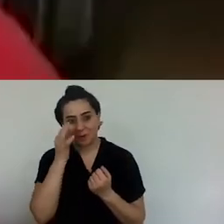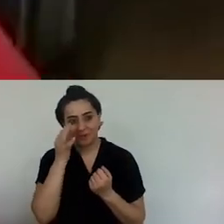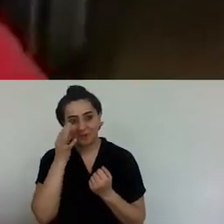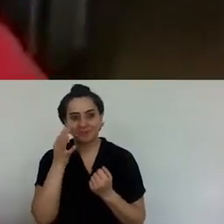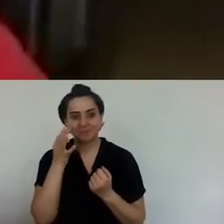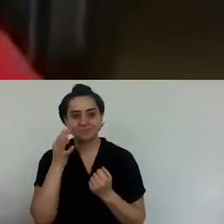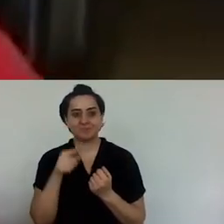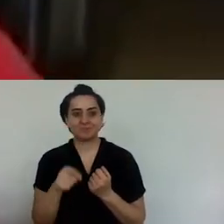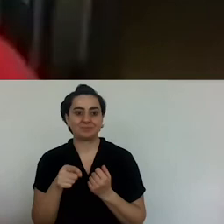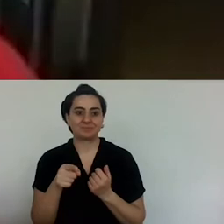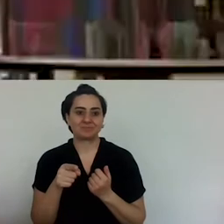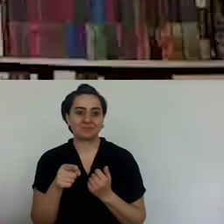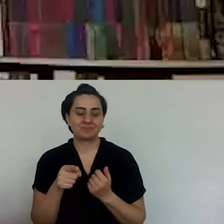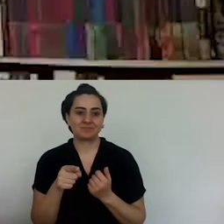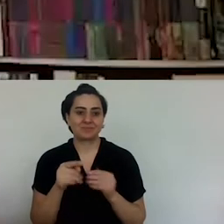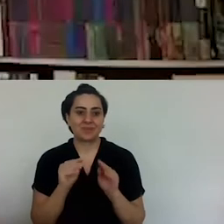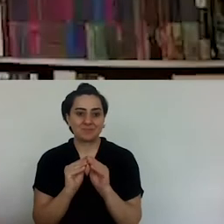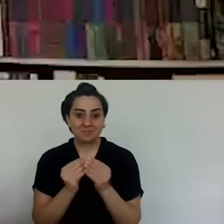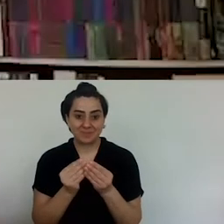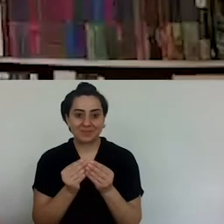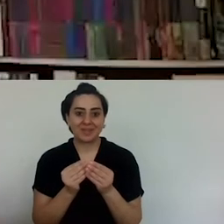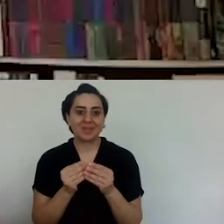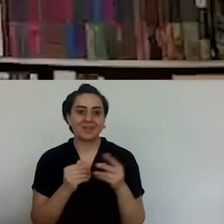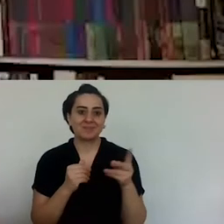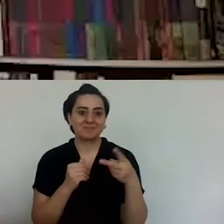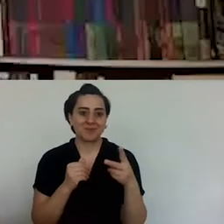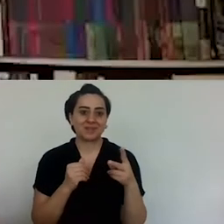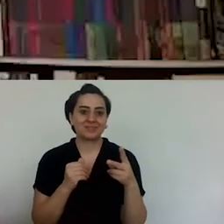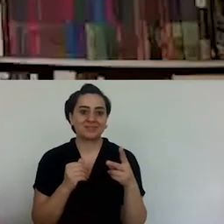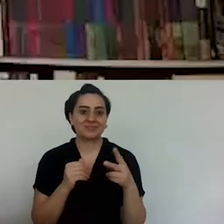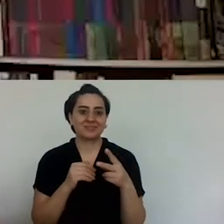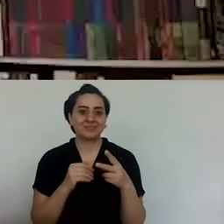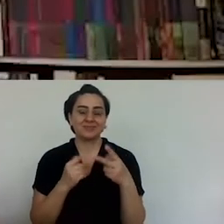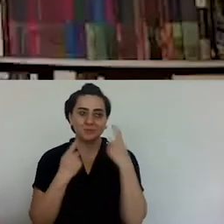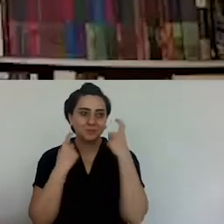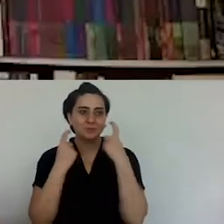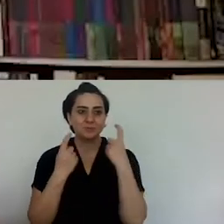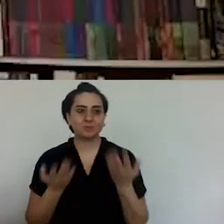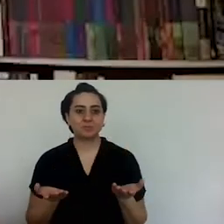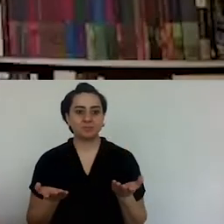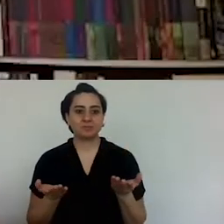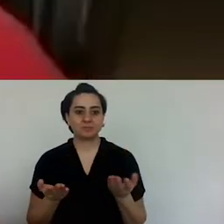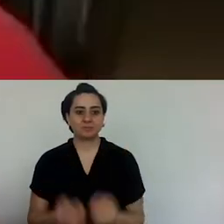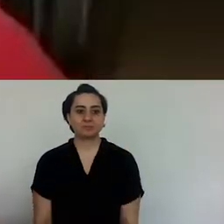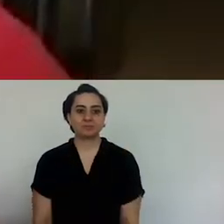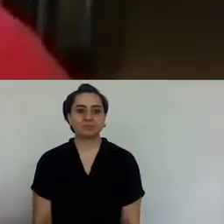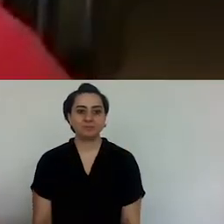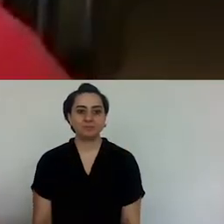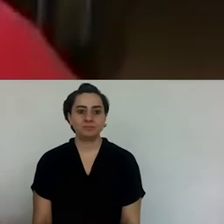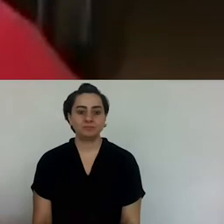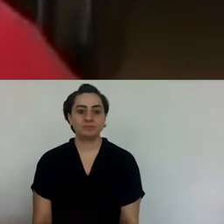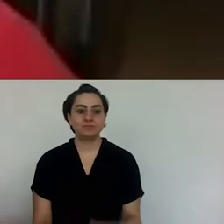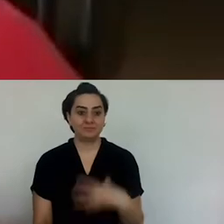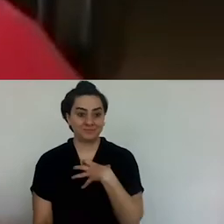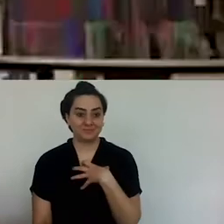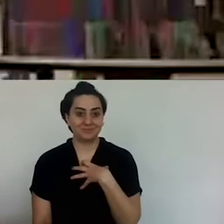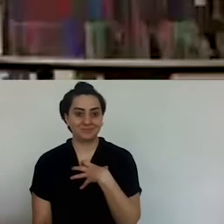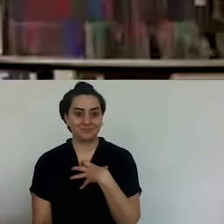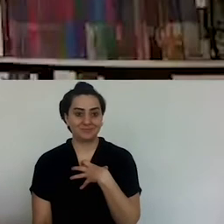But we found a good clam, and I really missed it, I found out.